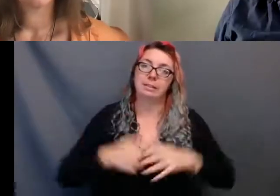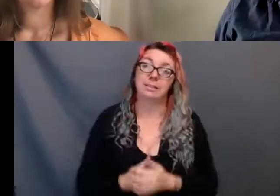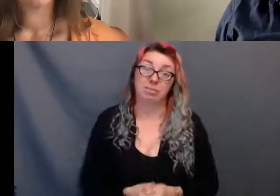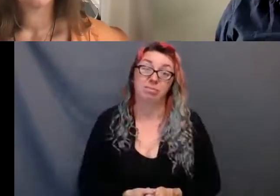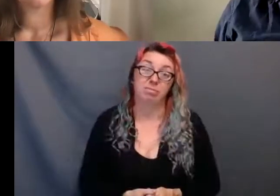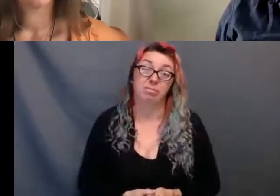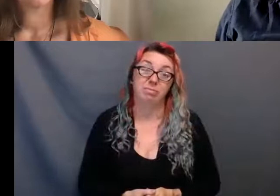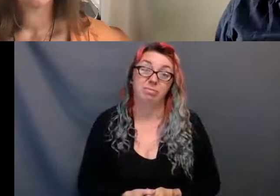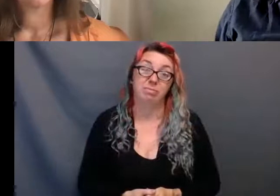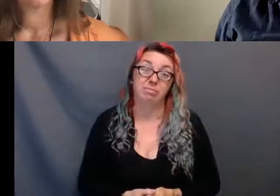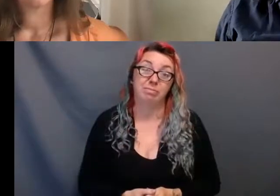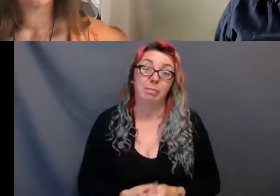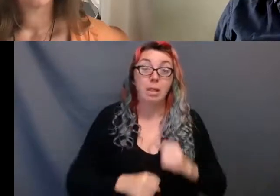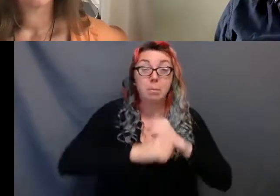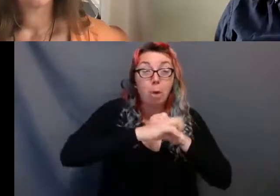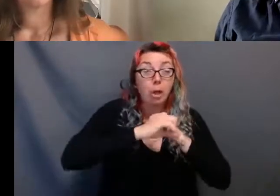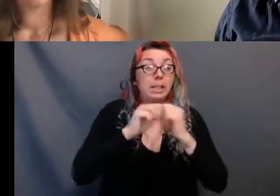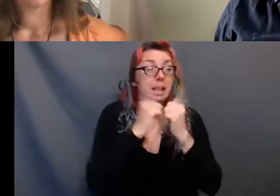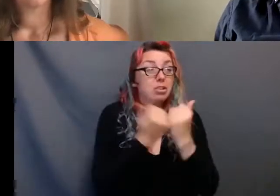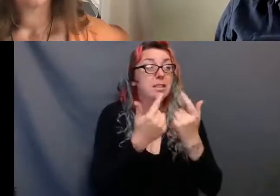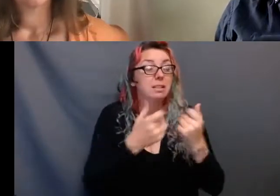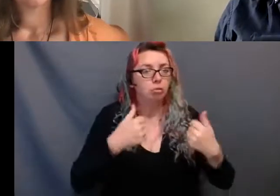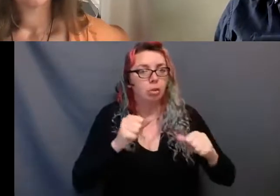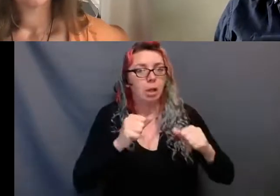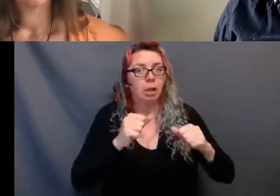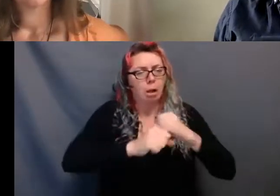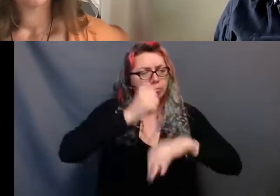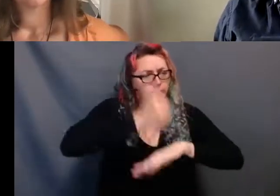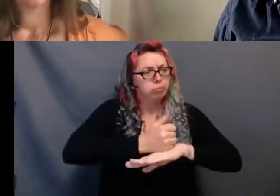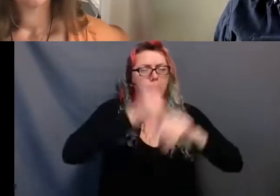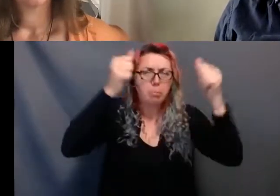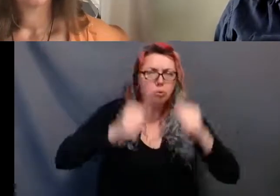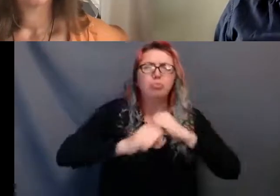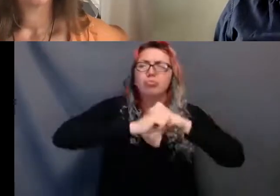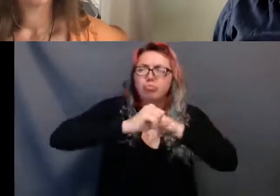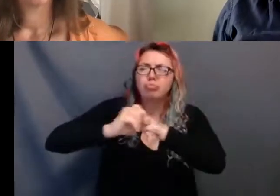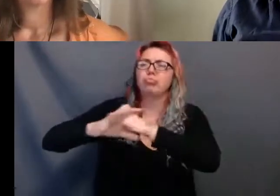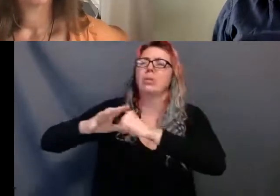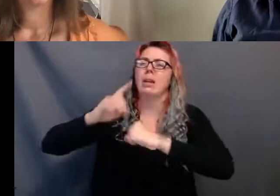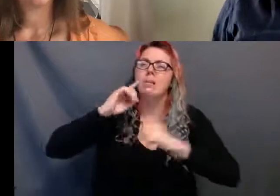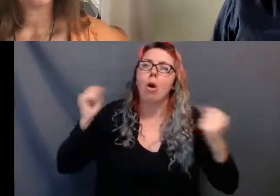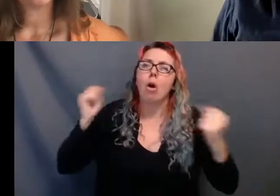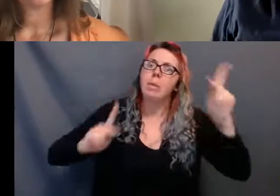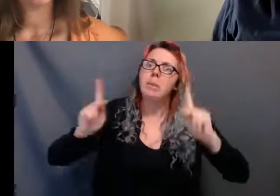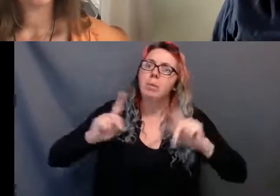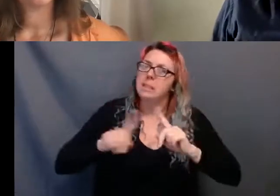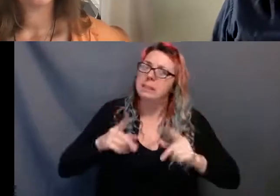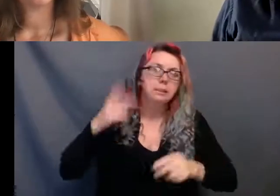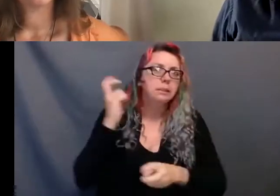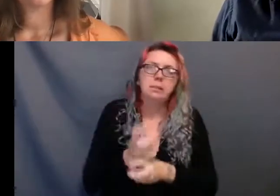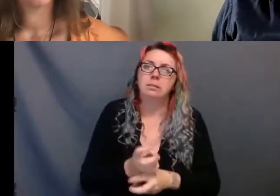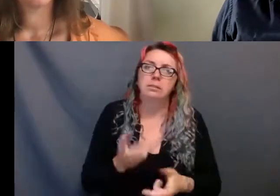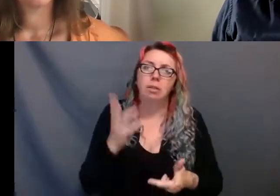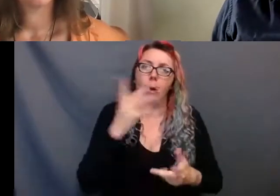to penetrate any community other than the dominant white audience base that they are familiar with. Because that is typically the